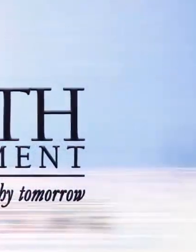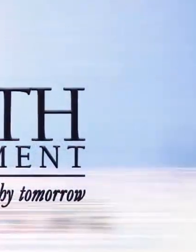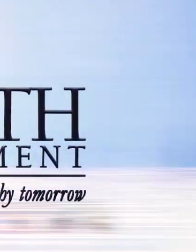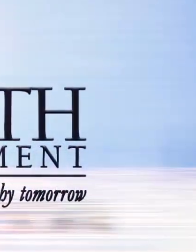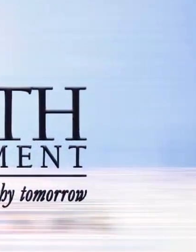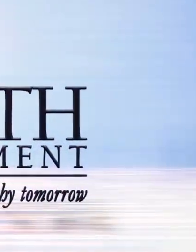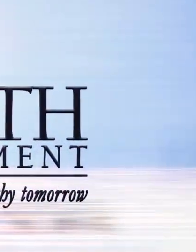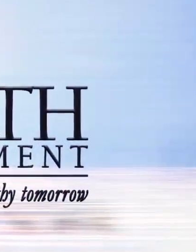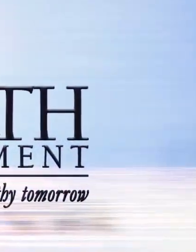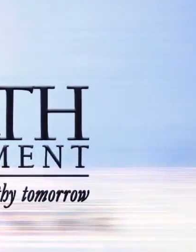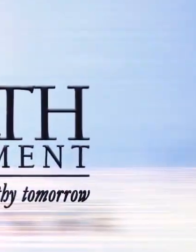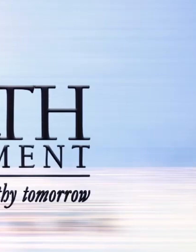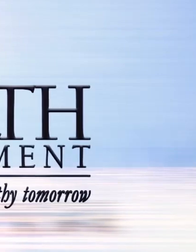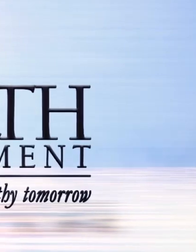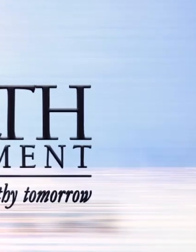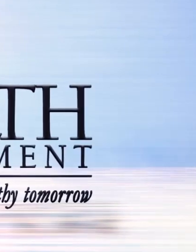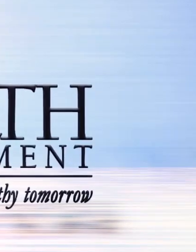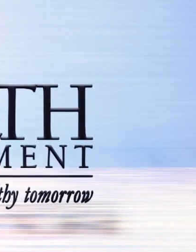hear from you.